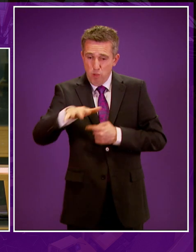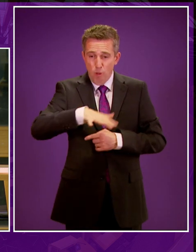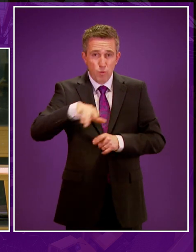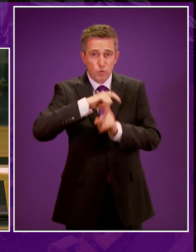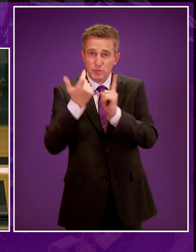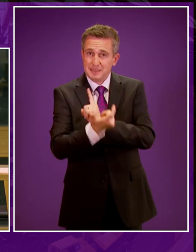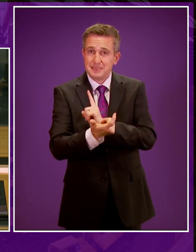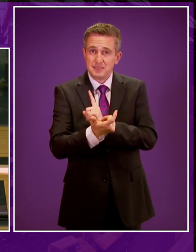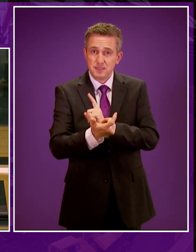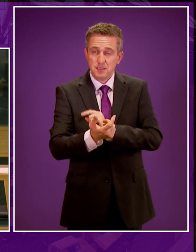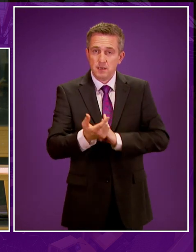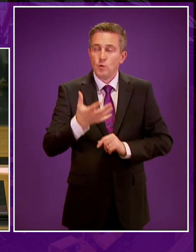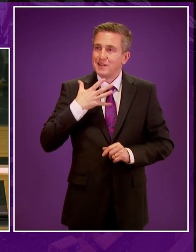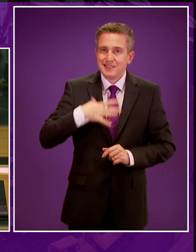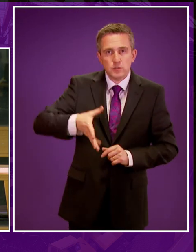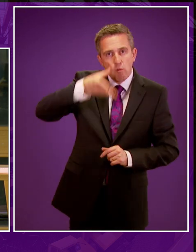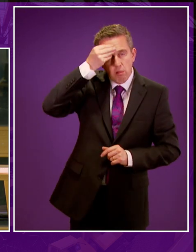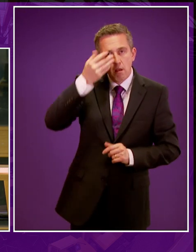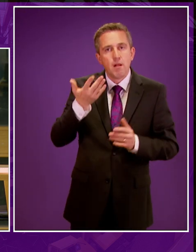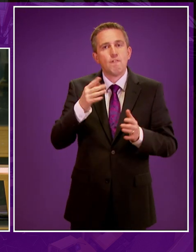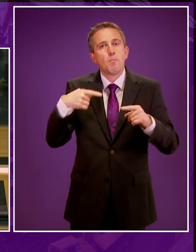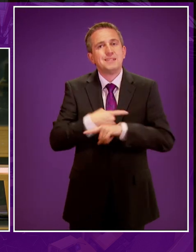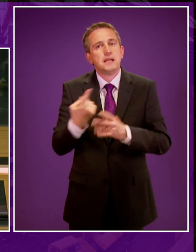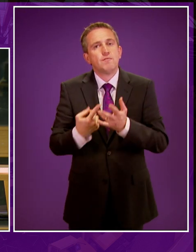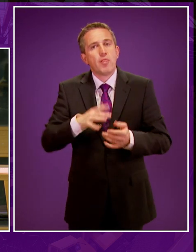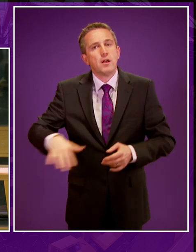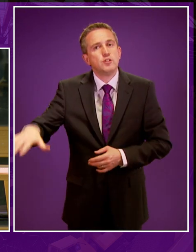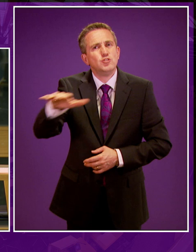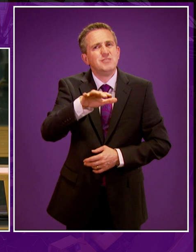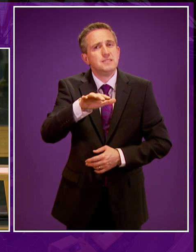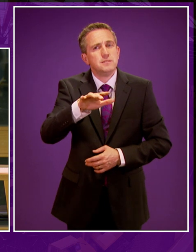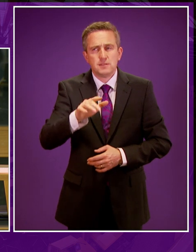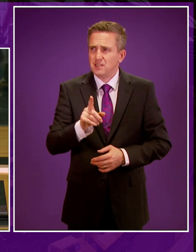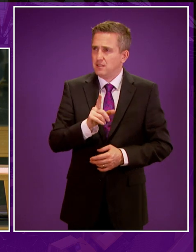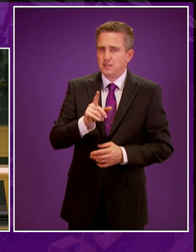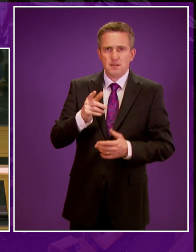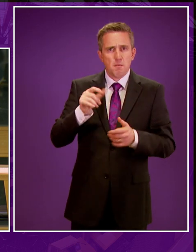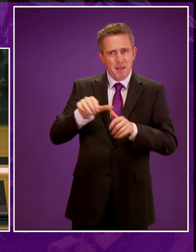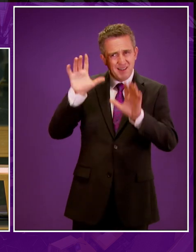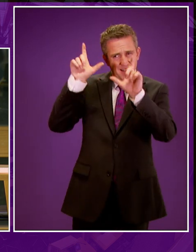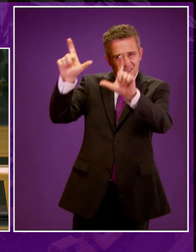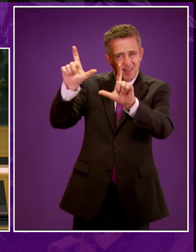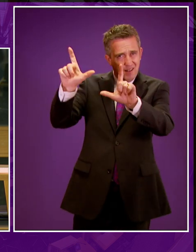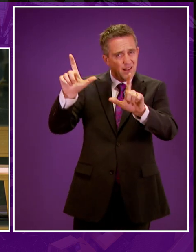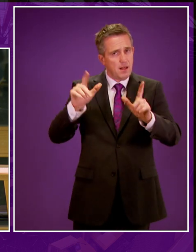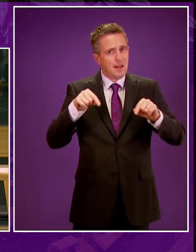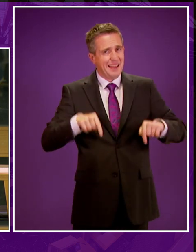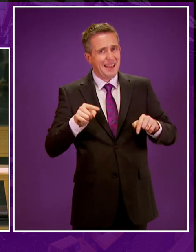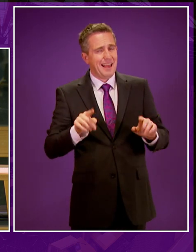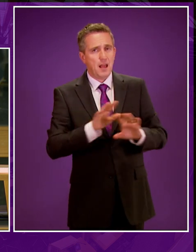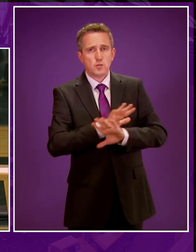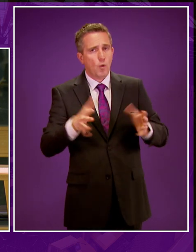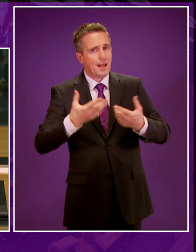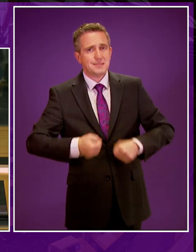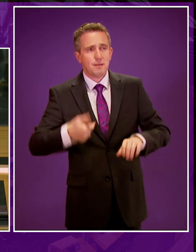And is it not enough to learn from other countries' mistakes? Must Scotland also bring fracking and the potential problems that accompanies